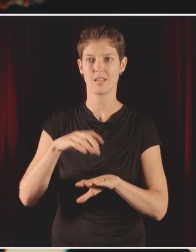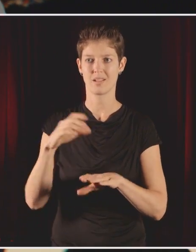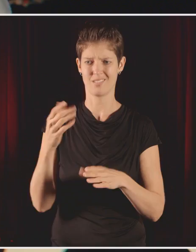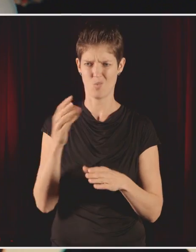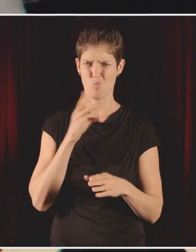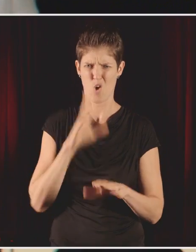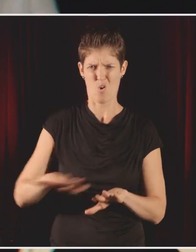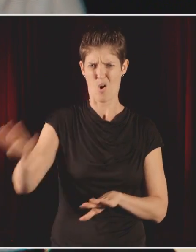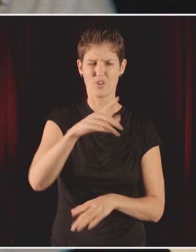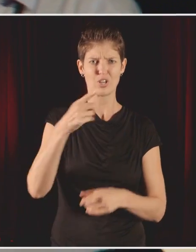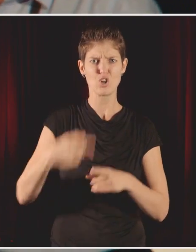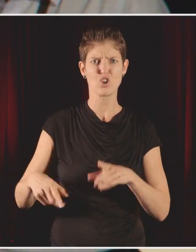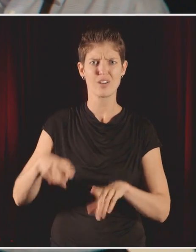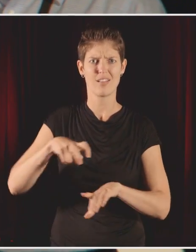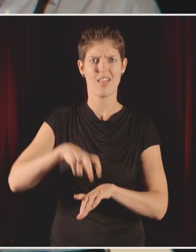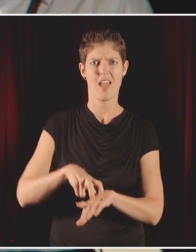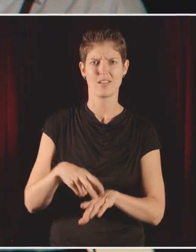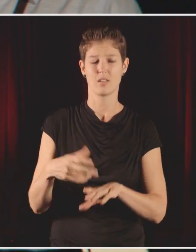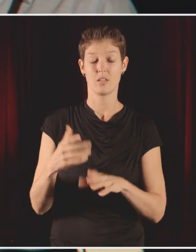Talk about fearless.